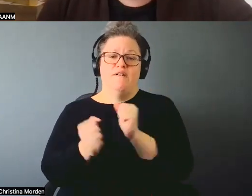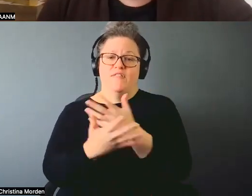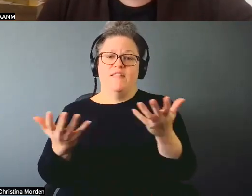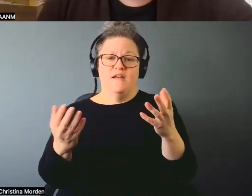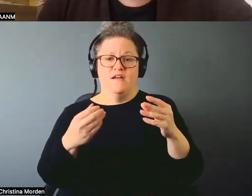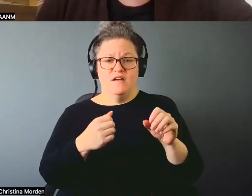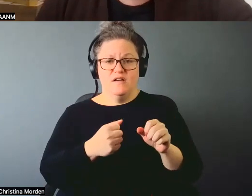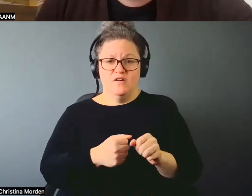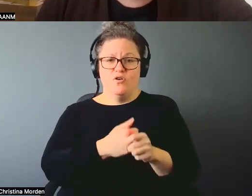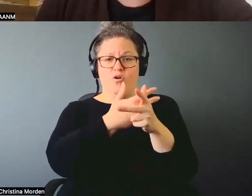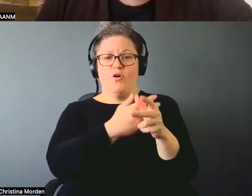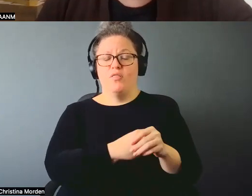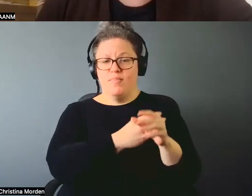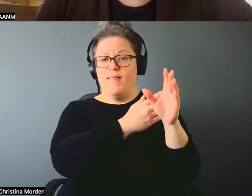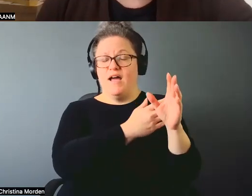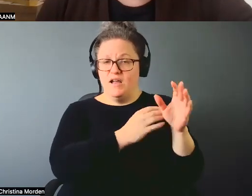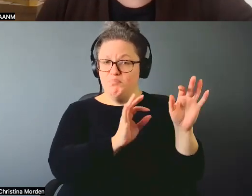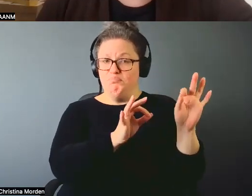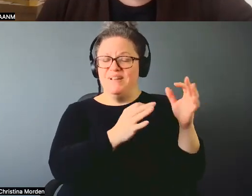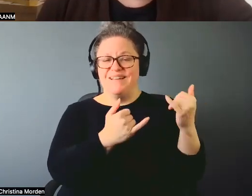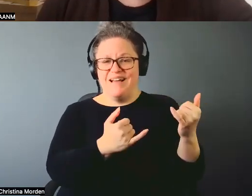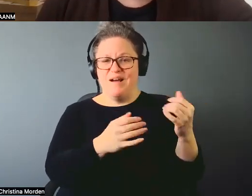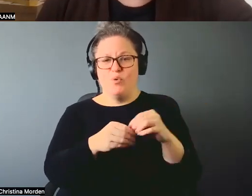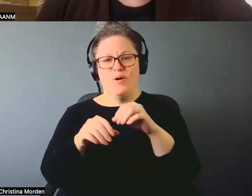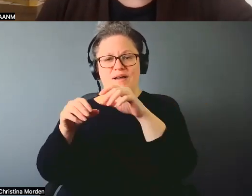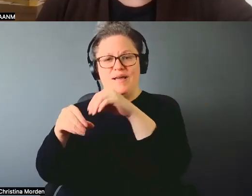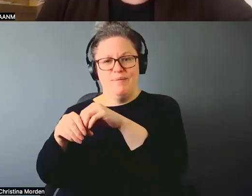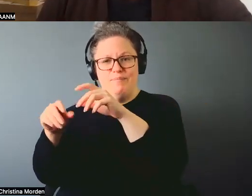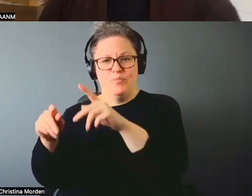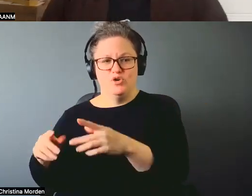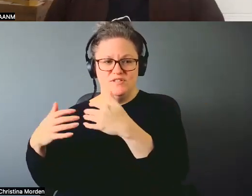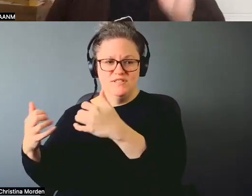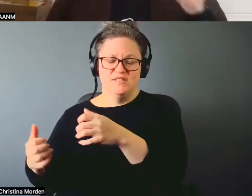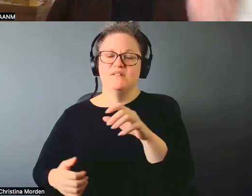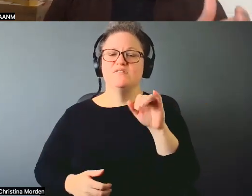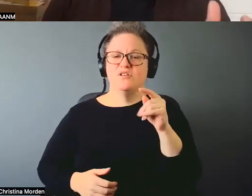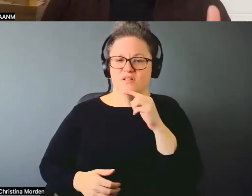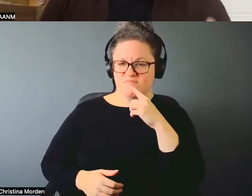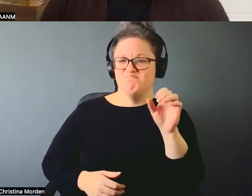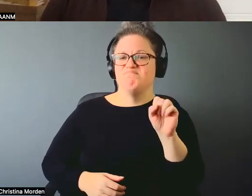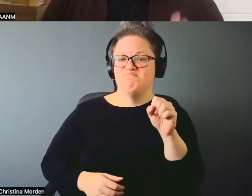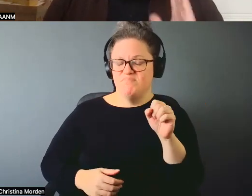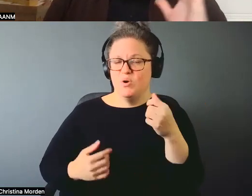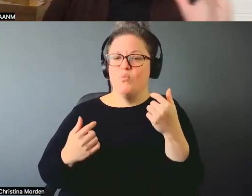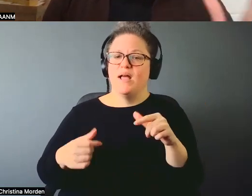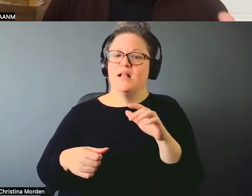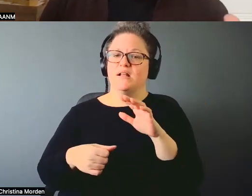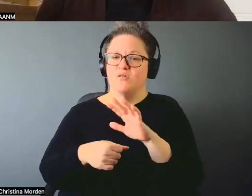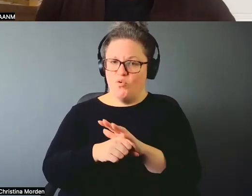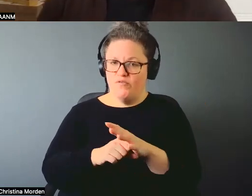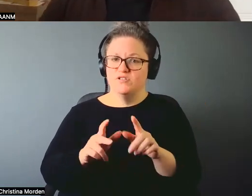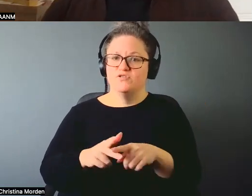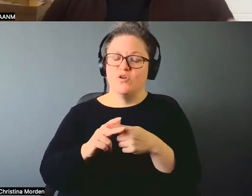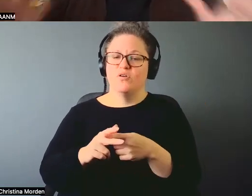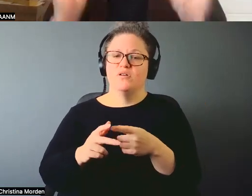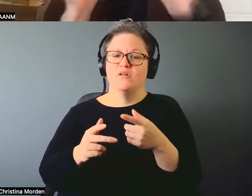it's coming off. That's right. Right. And that's something that we've been advocating for since the pandemic started that as soon as stuff could start